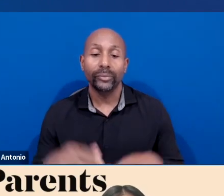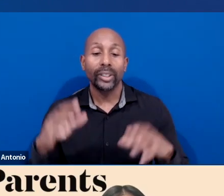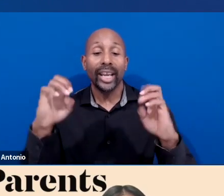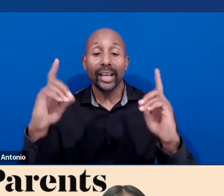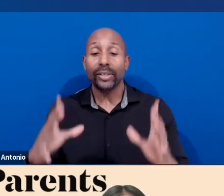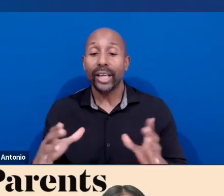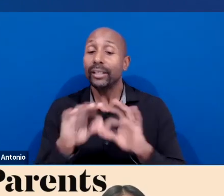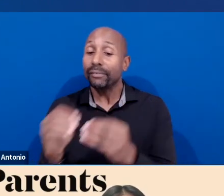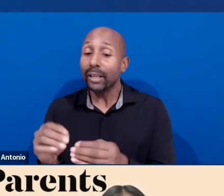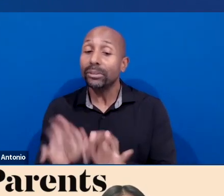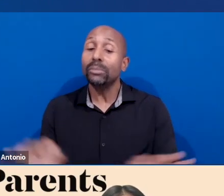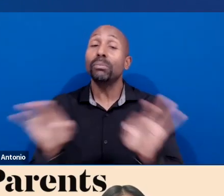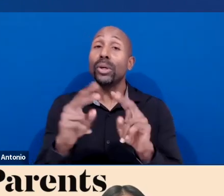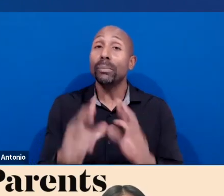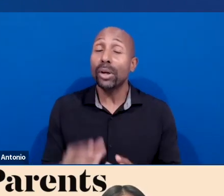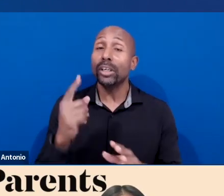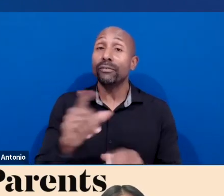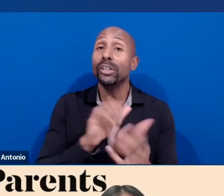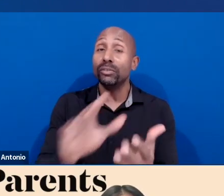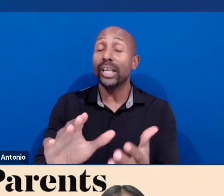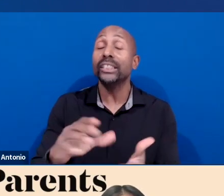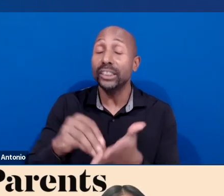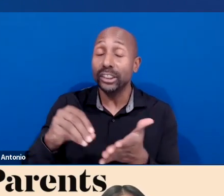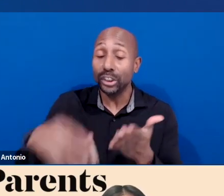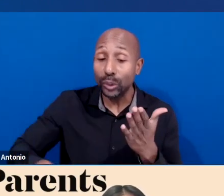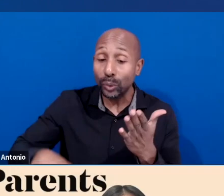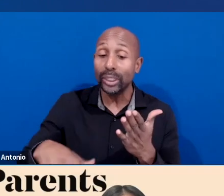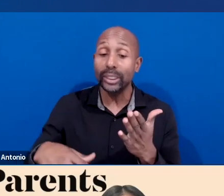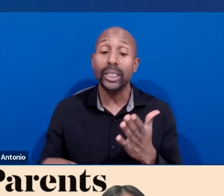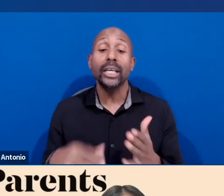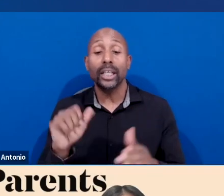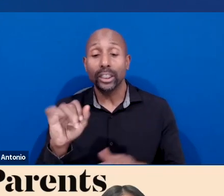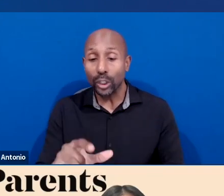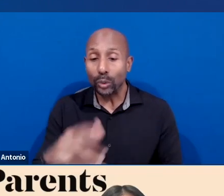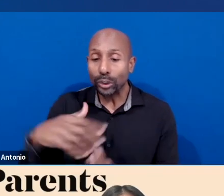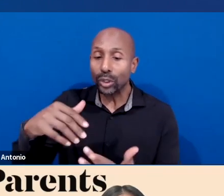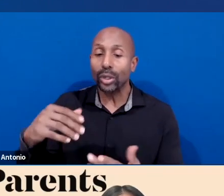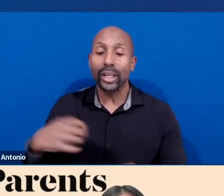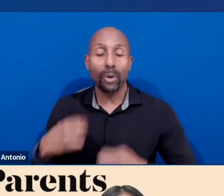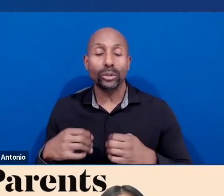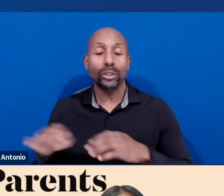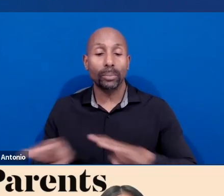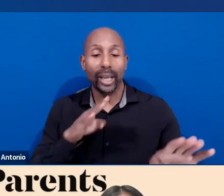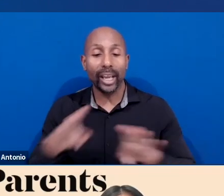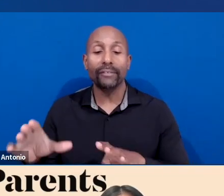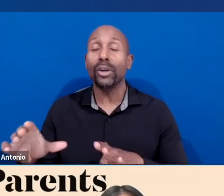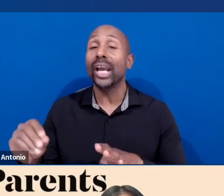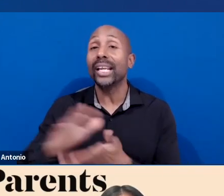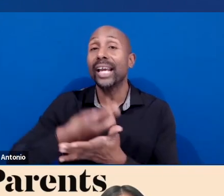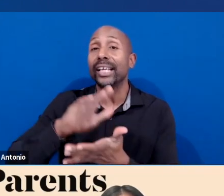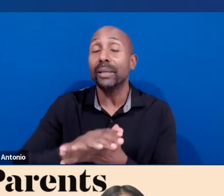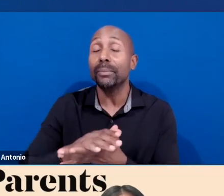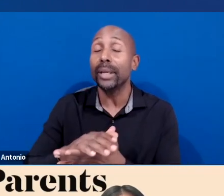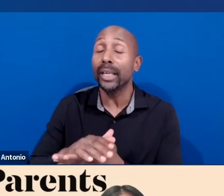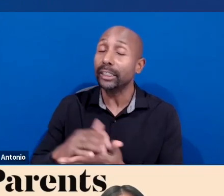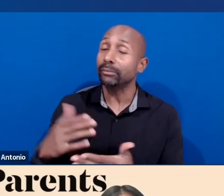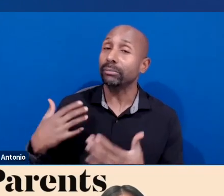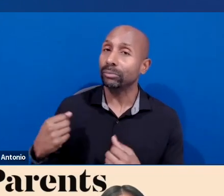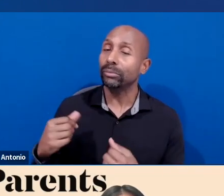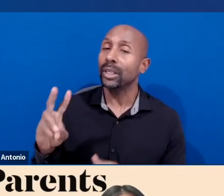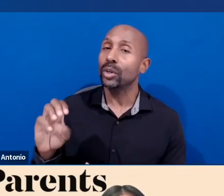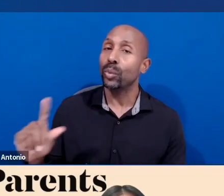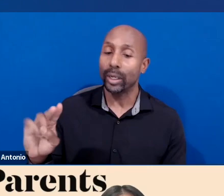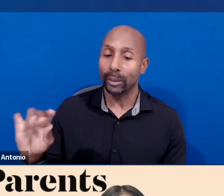behavioral, and academic well-being. When students need additional support, effective